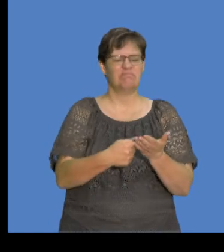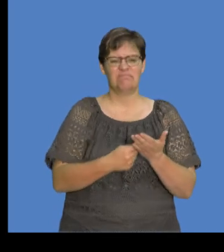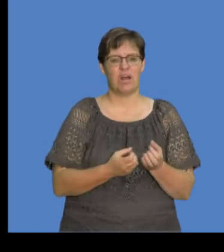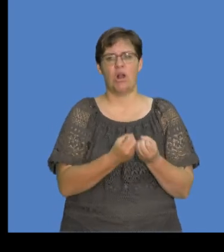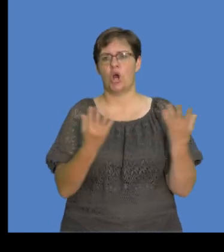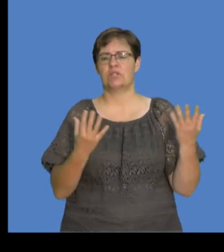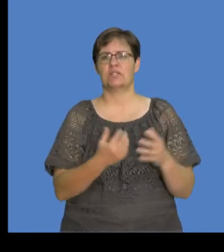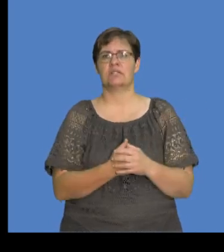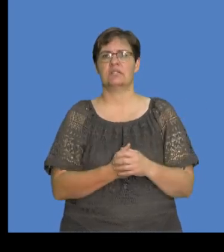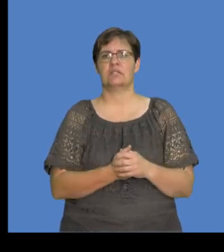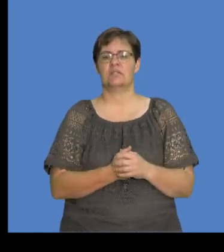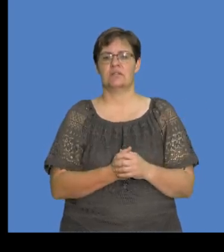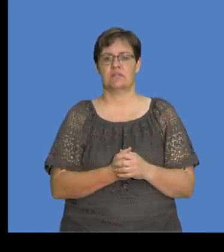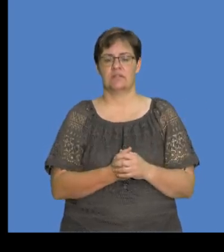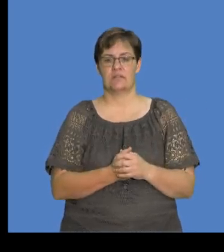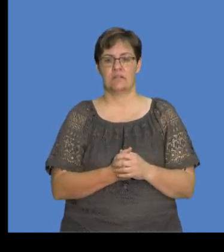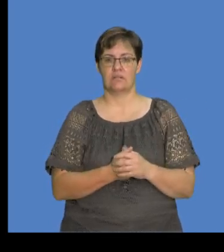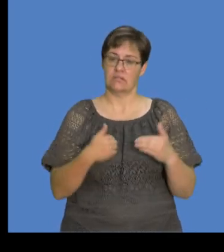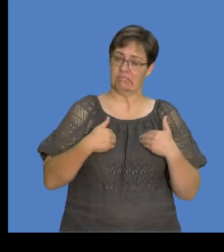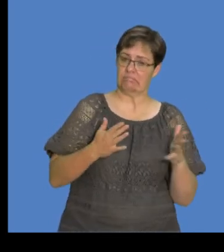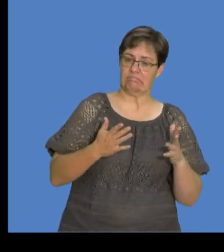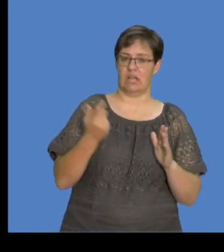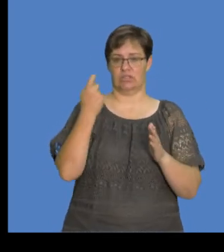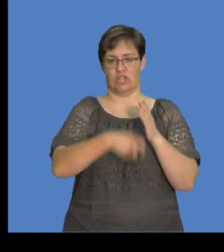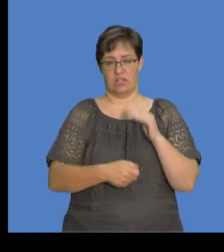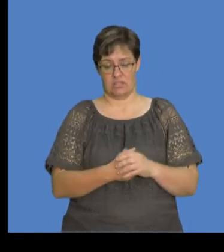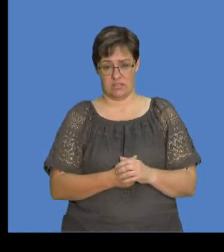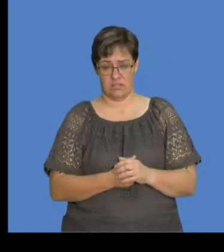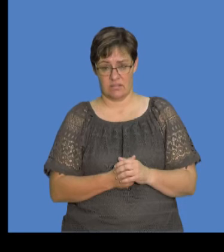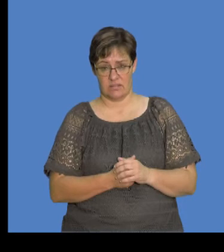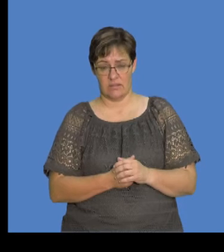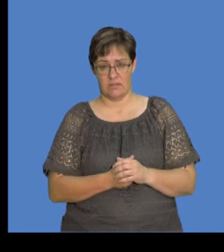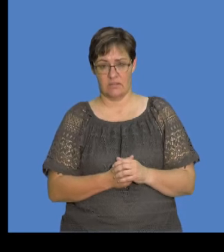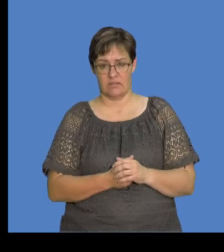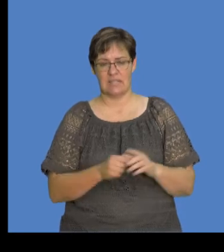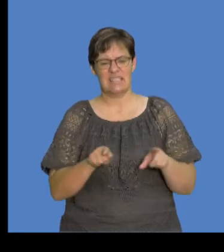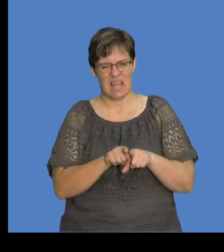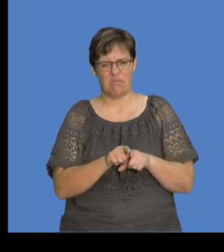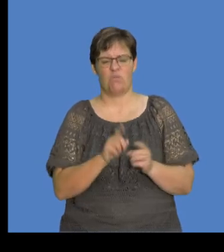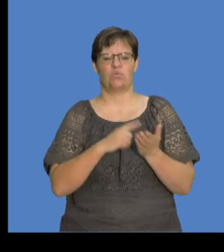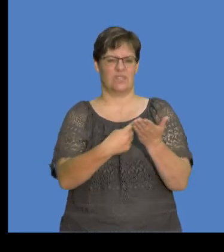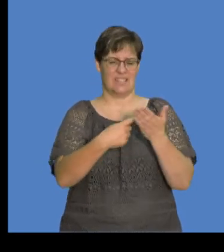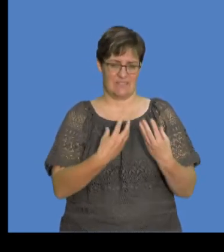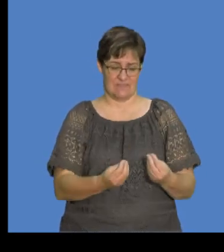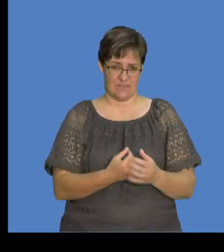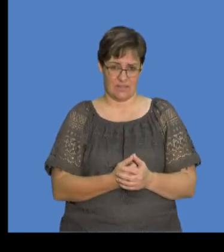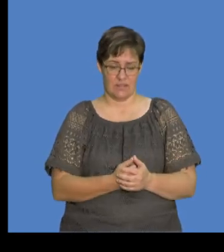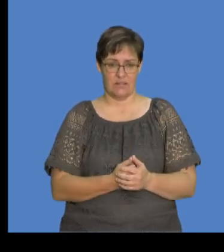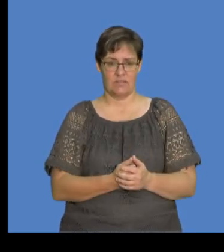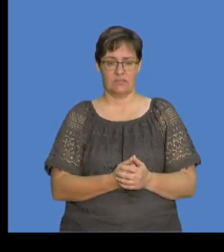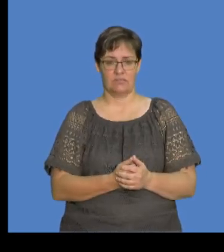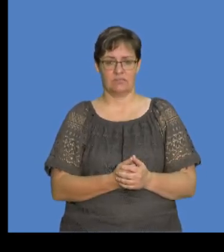you know, the origin of charge, as we had in our earlier discussions, okay? So